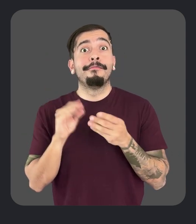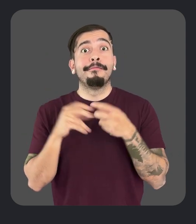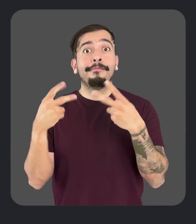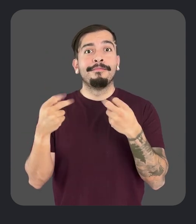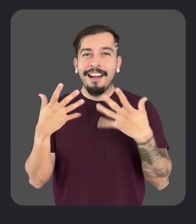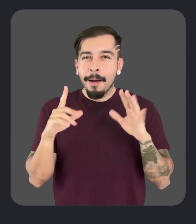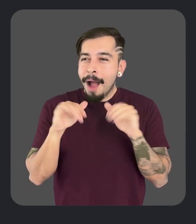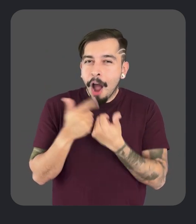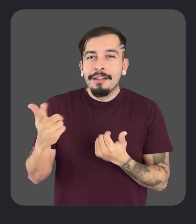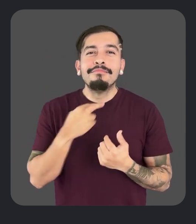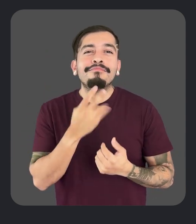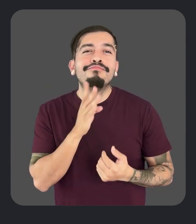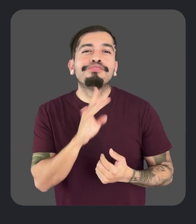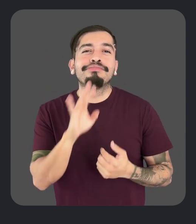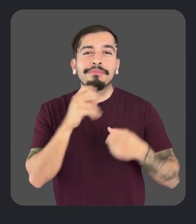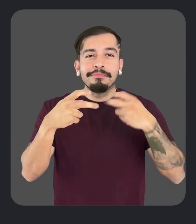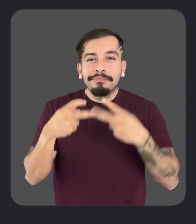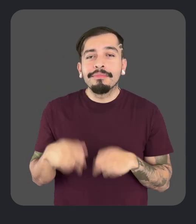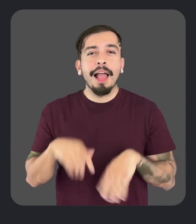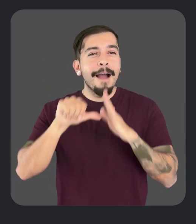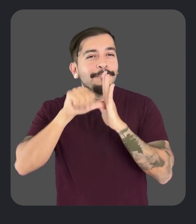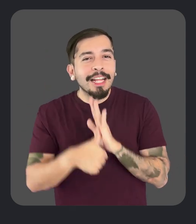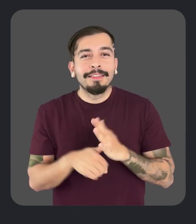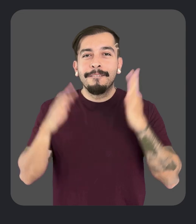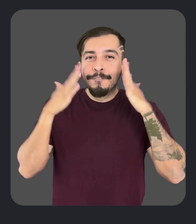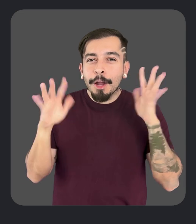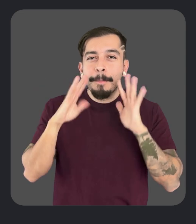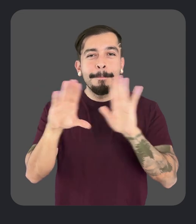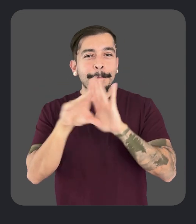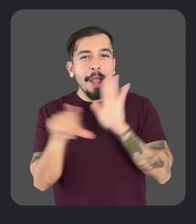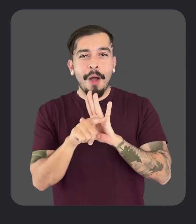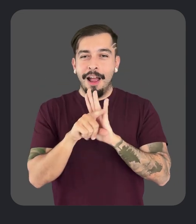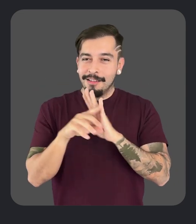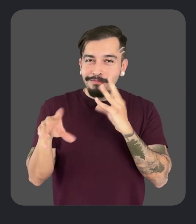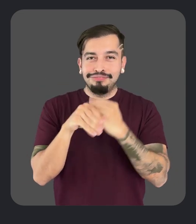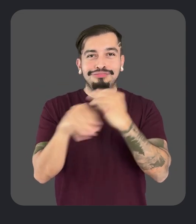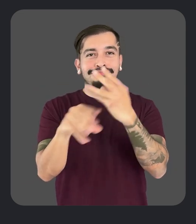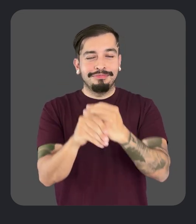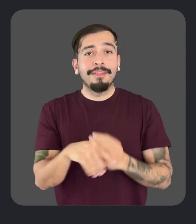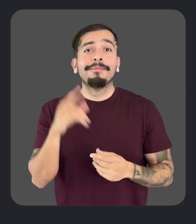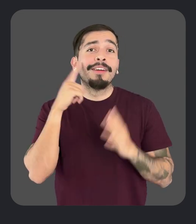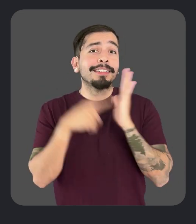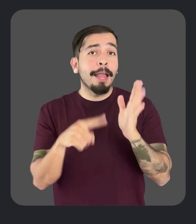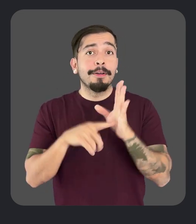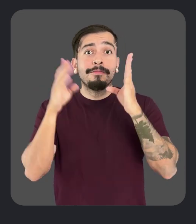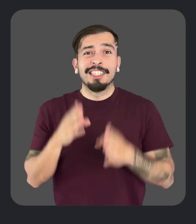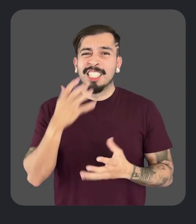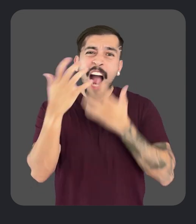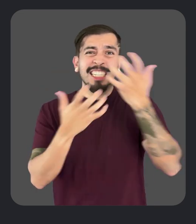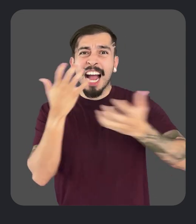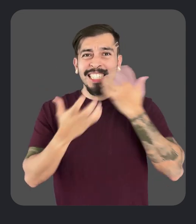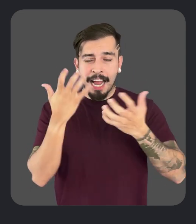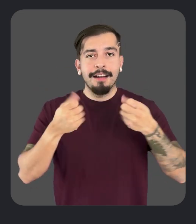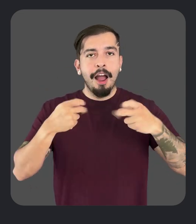you what someone is saying, but how they're saying it, by displaying things like emphasis, volume and background noises. If a person is shouting, for